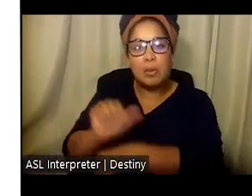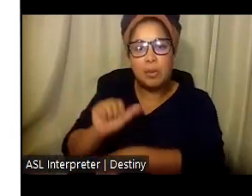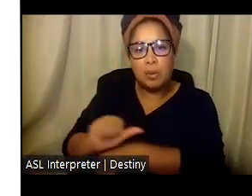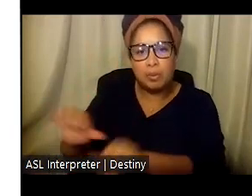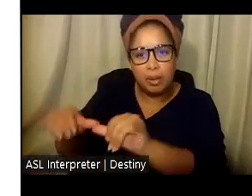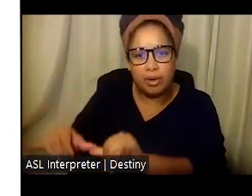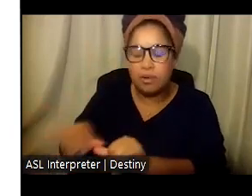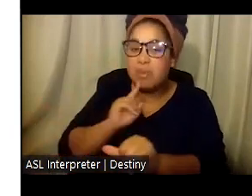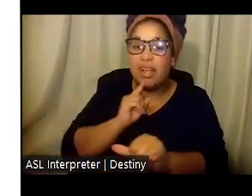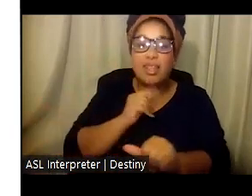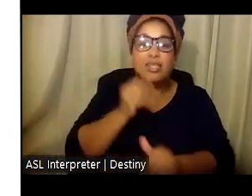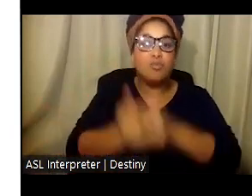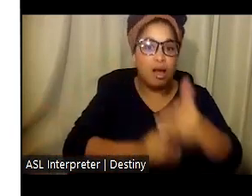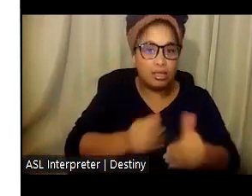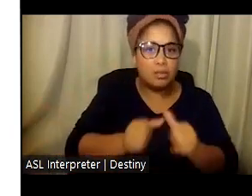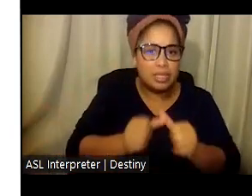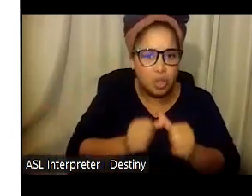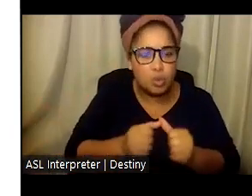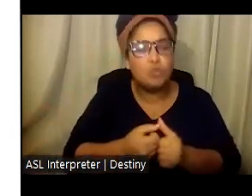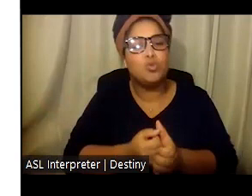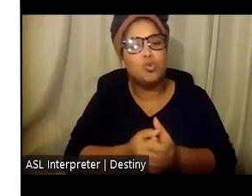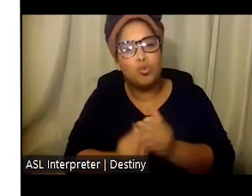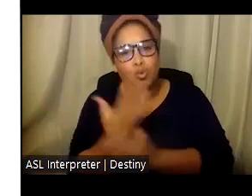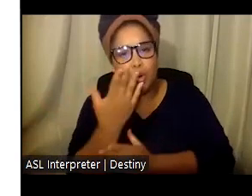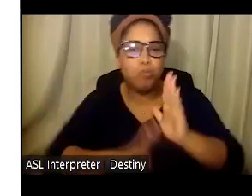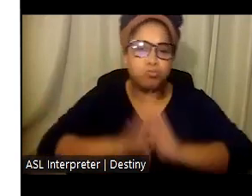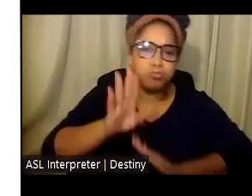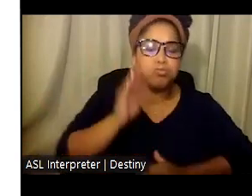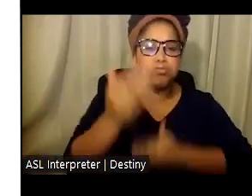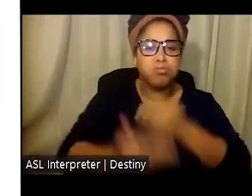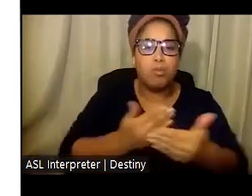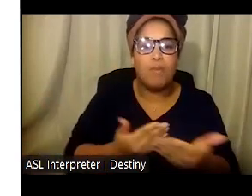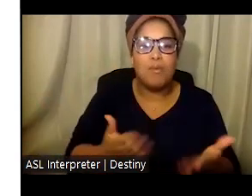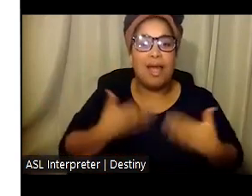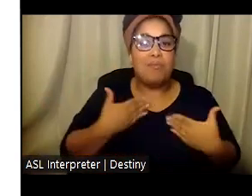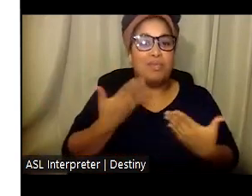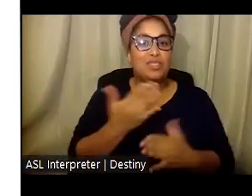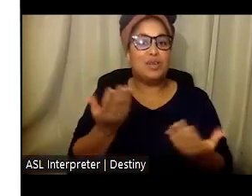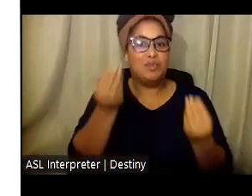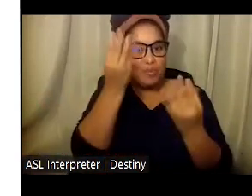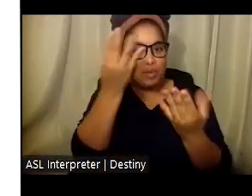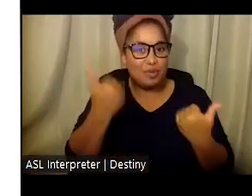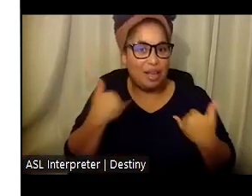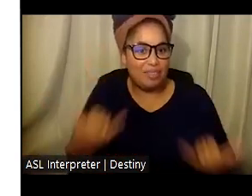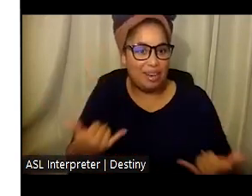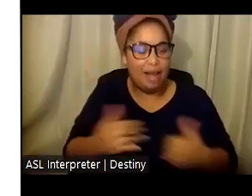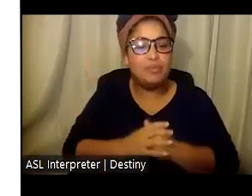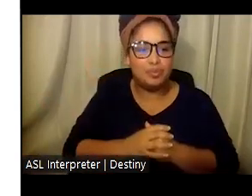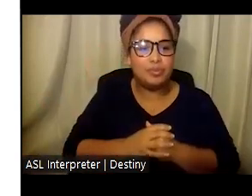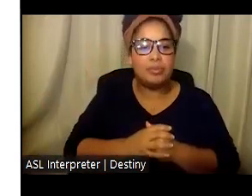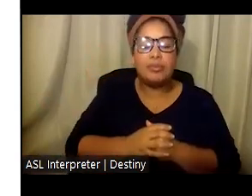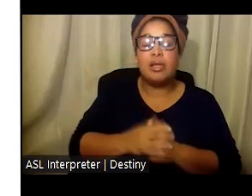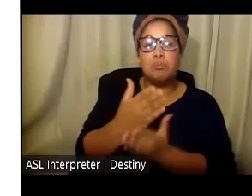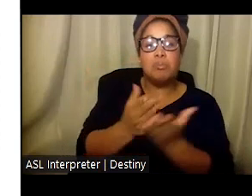process, and we're glad for the opportunity to share this information. Next slide, please. The Budget Act of